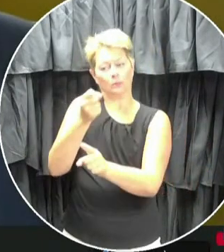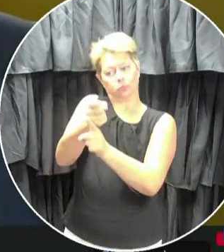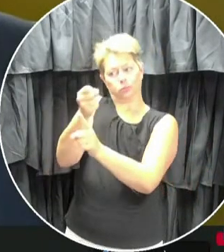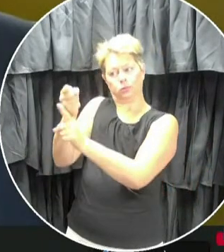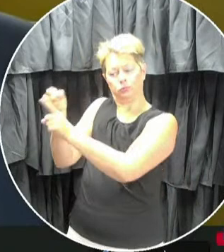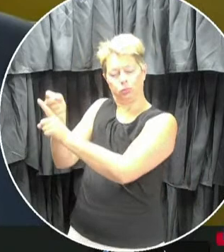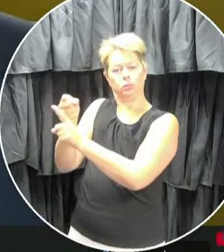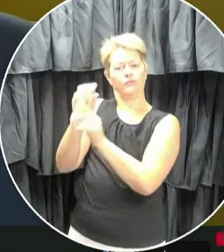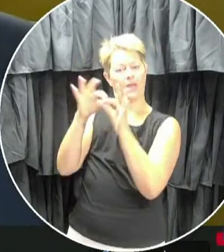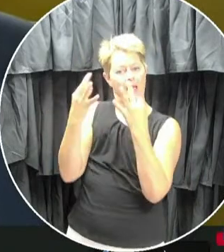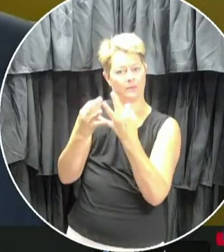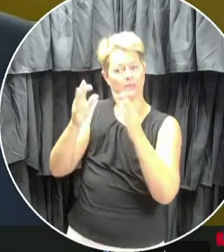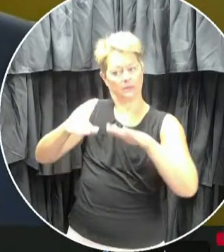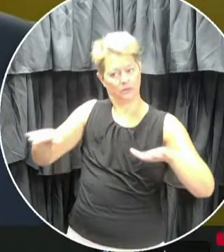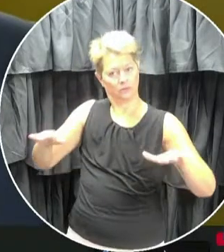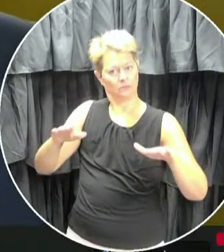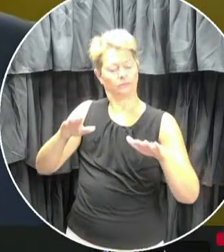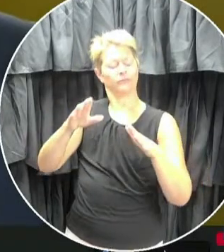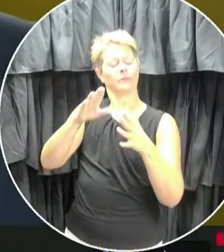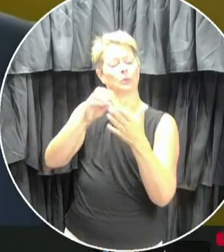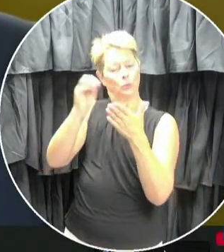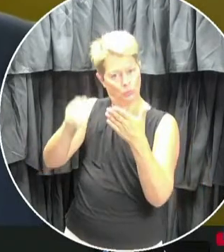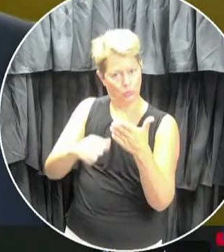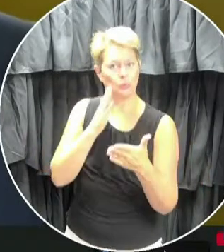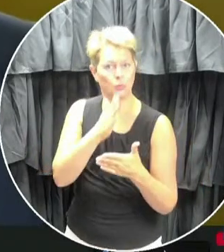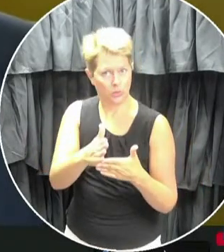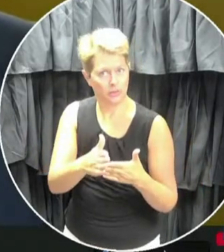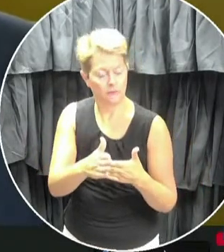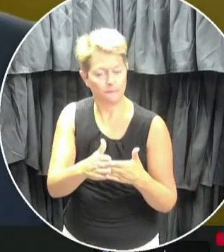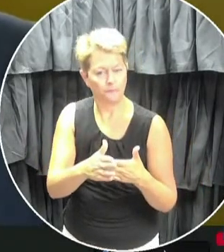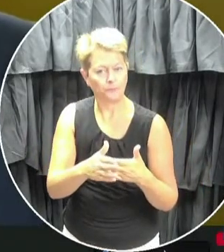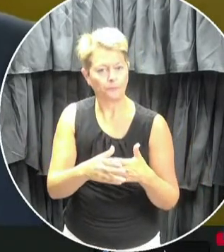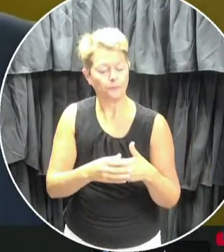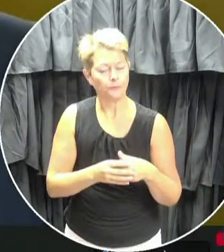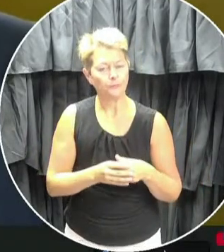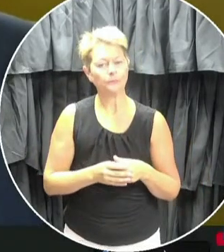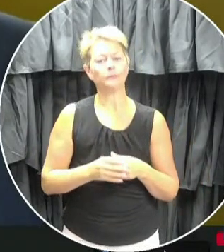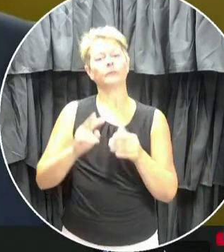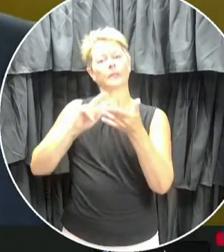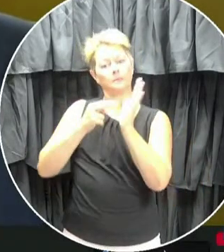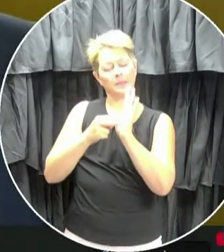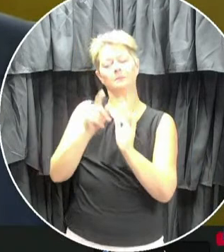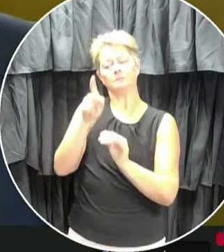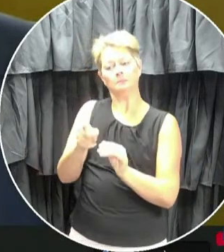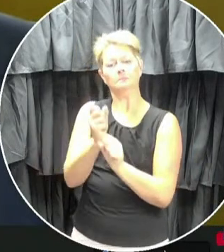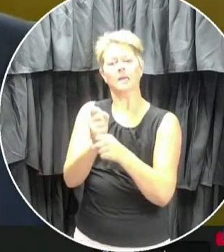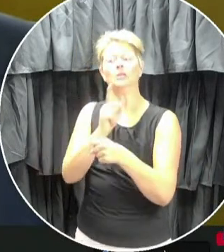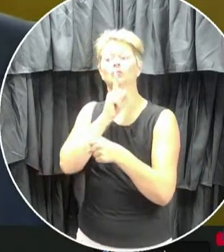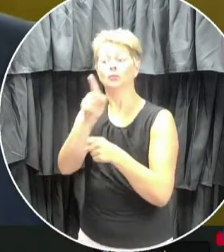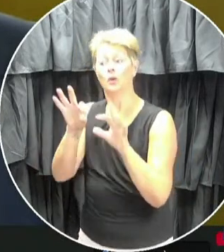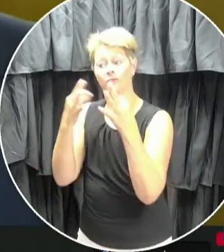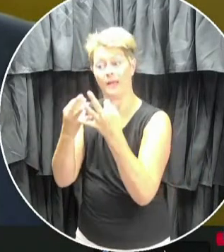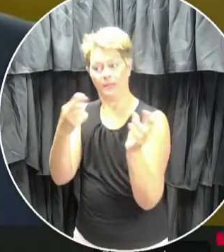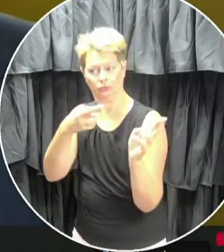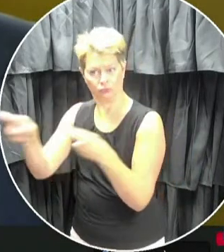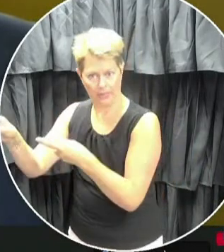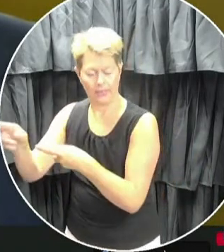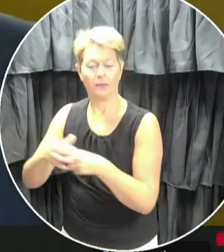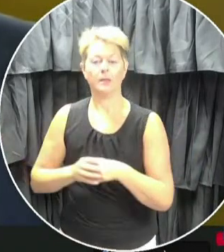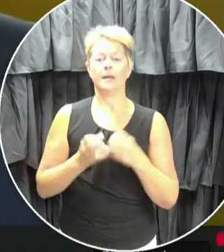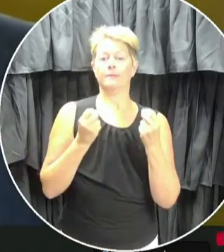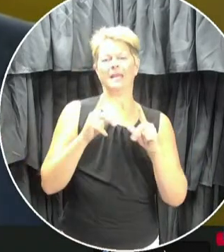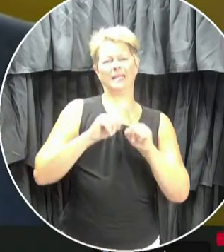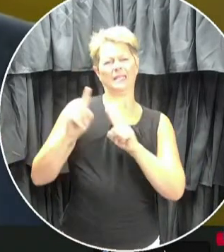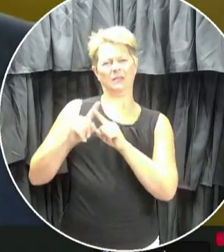And we want to get this plan out there to allow families the time to make any necessary arrangements. There are many operational